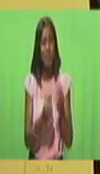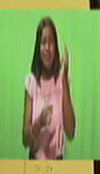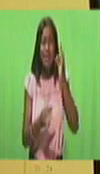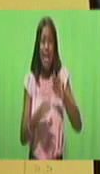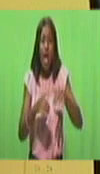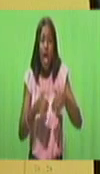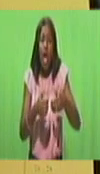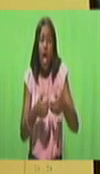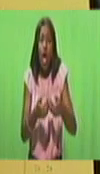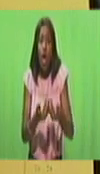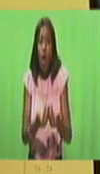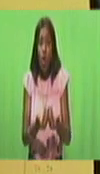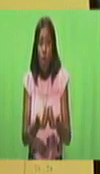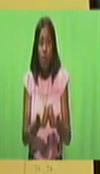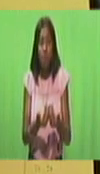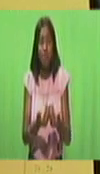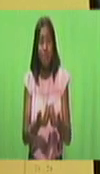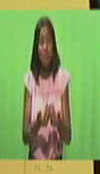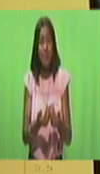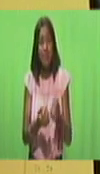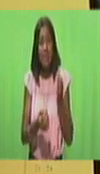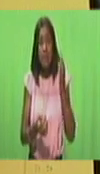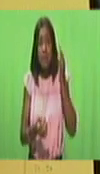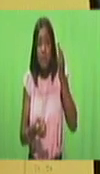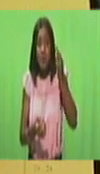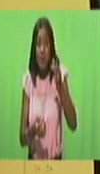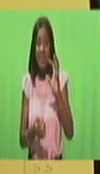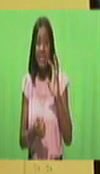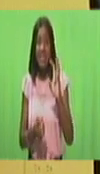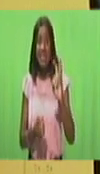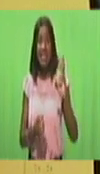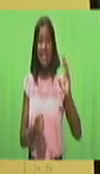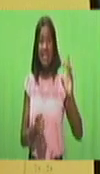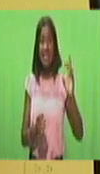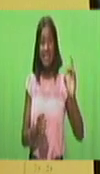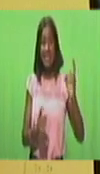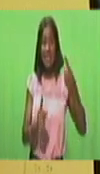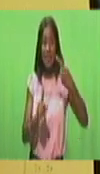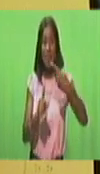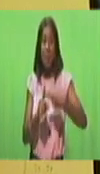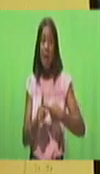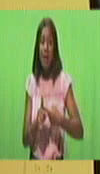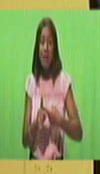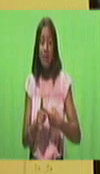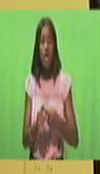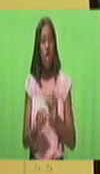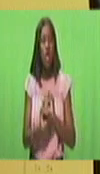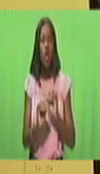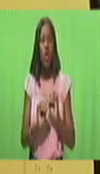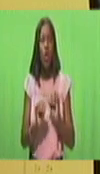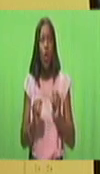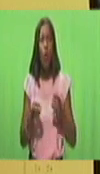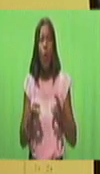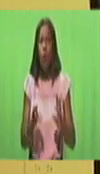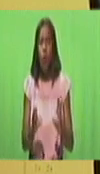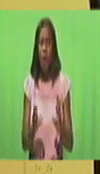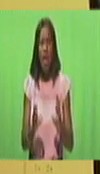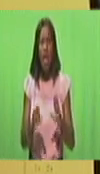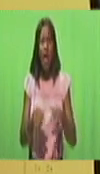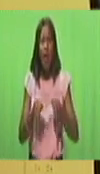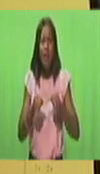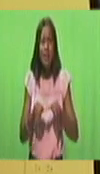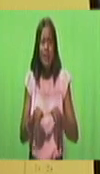to survive the next six to eight months. There is no way that properties can continue with these very